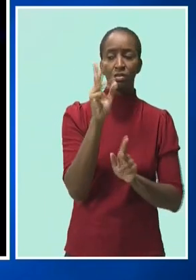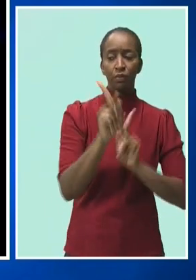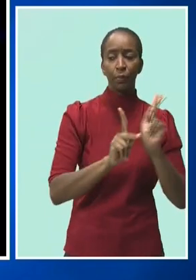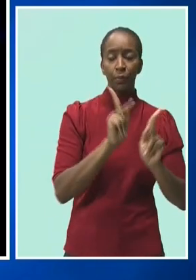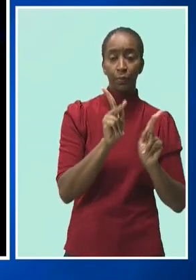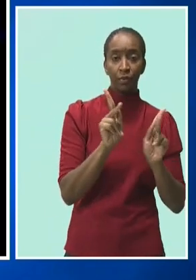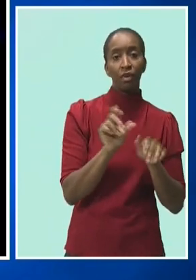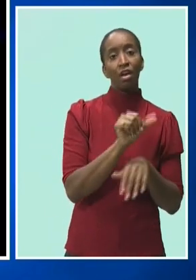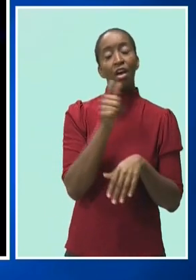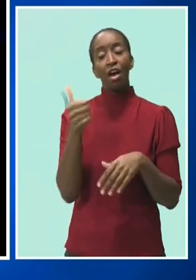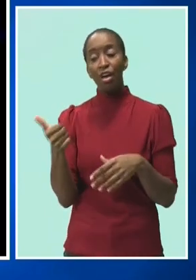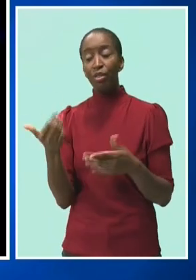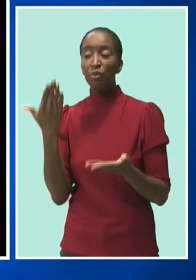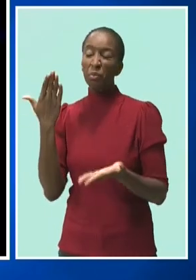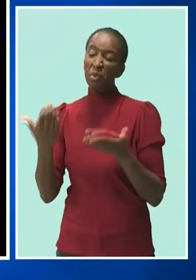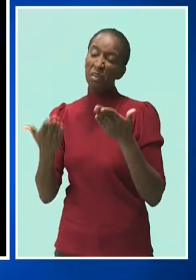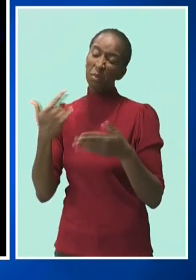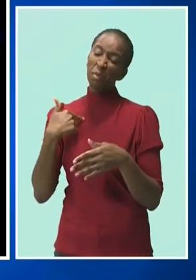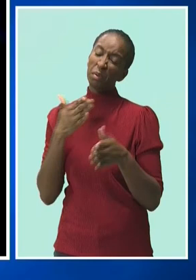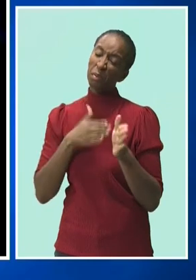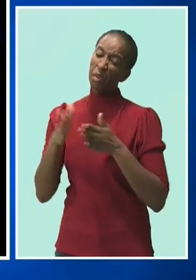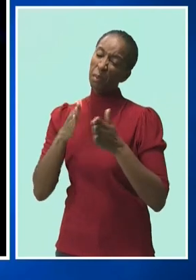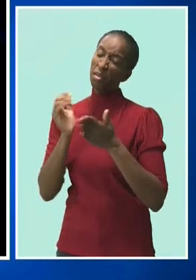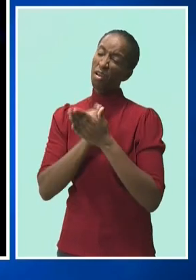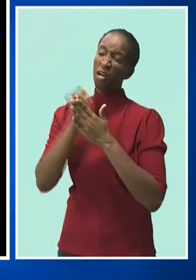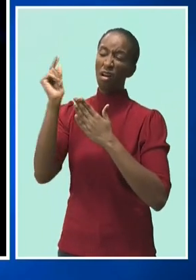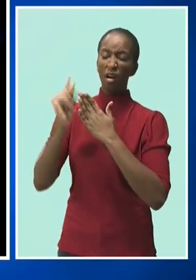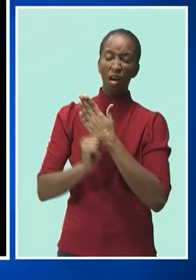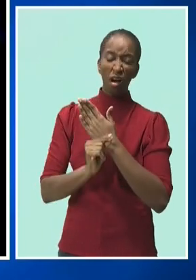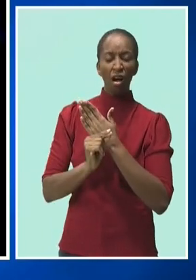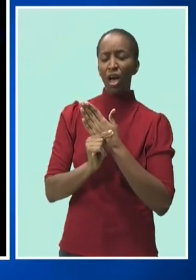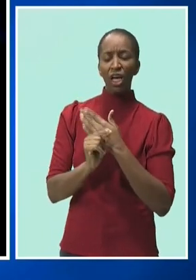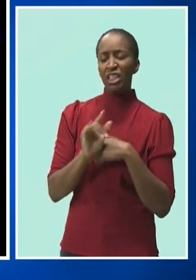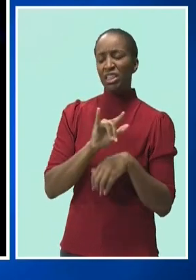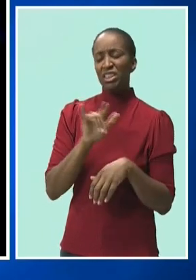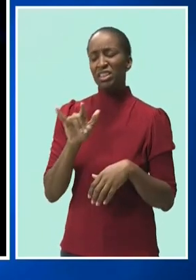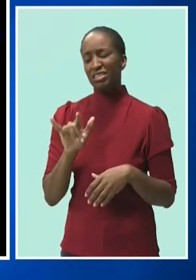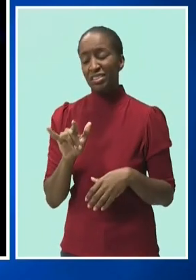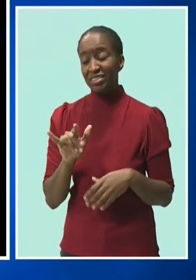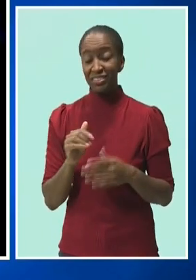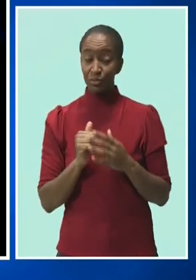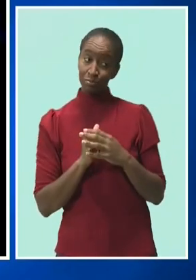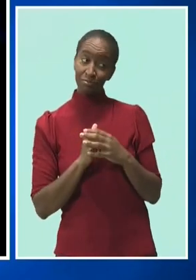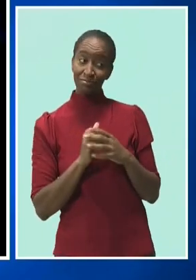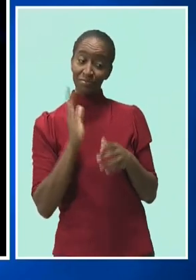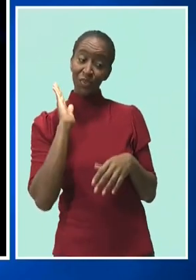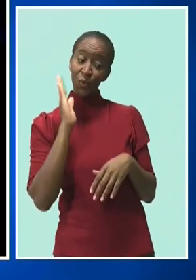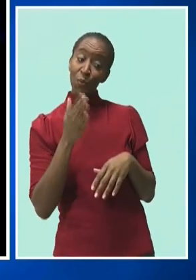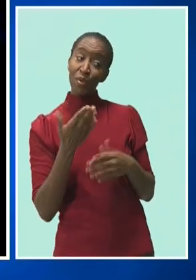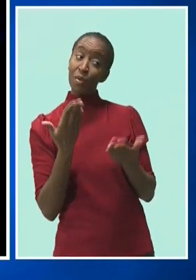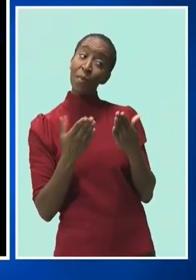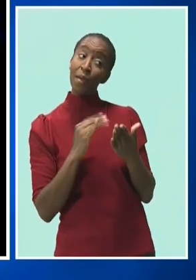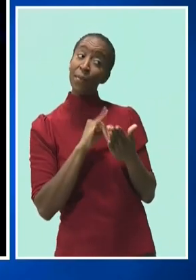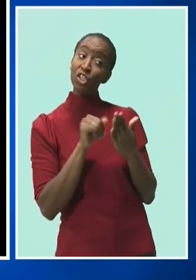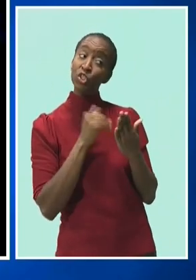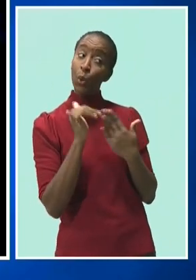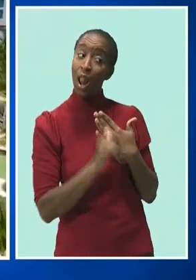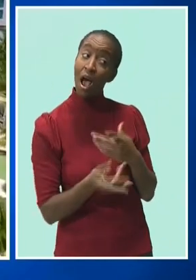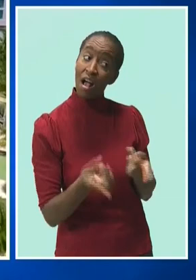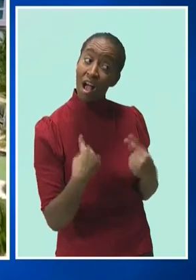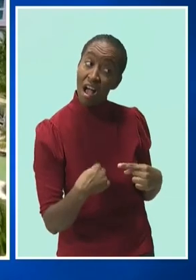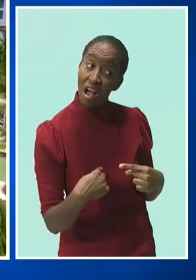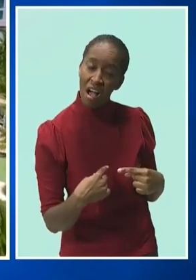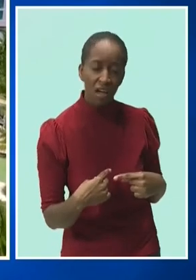trip, to which the Ministry of Tourism responded, thinking about coming earlier. But the potential guest wasn't having it, saying, canceling our August trip.